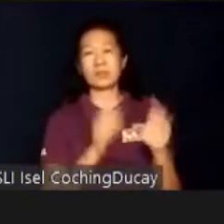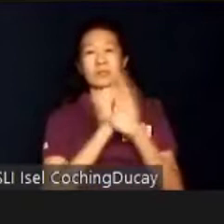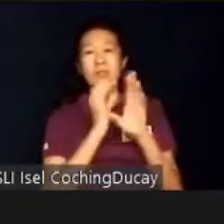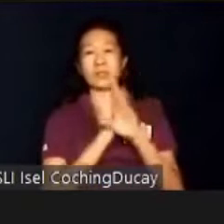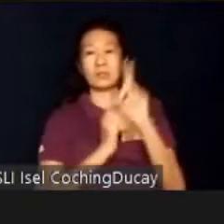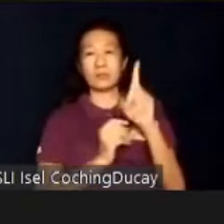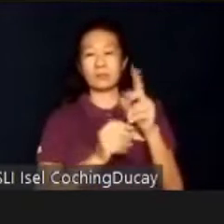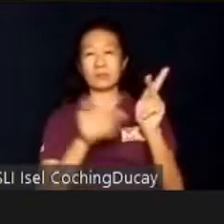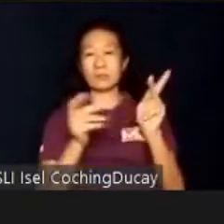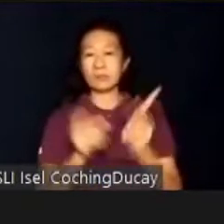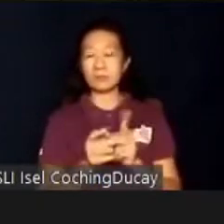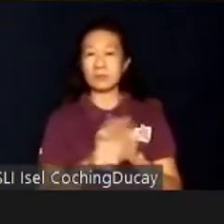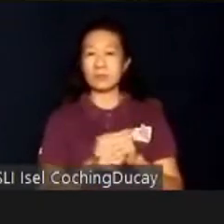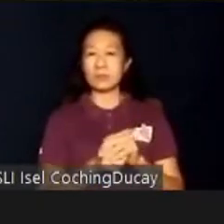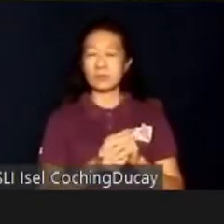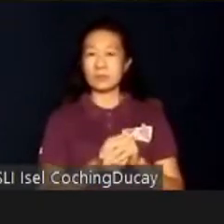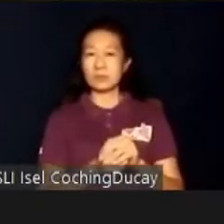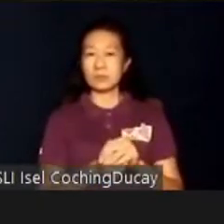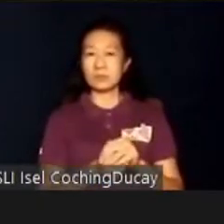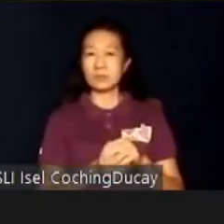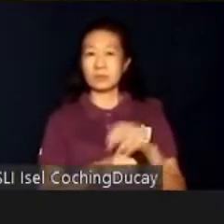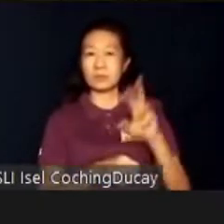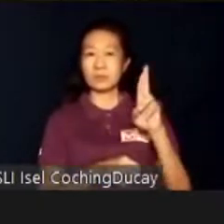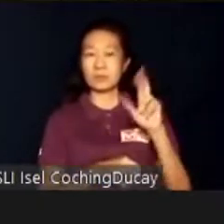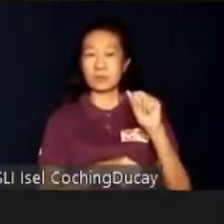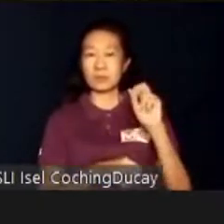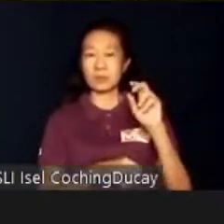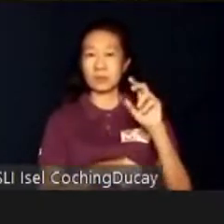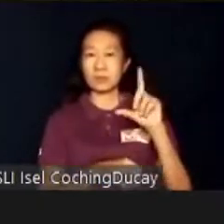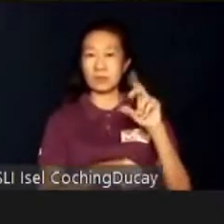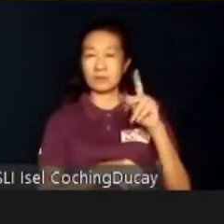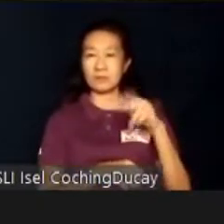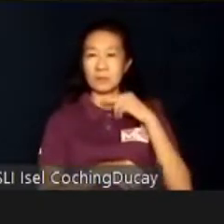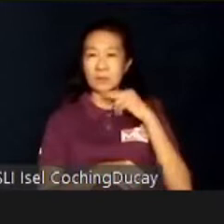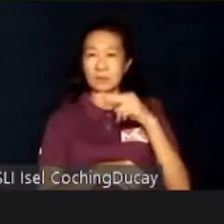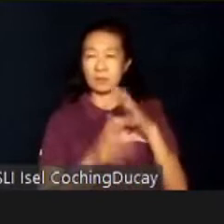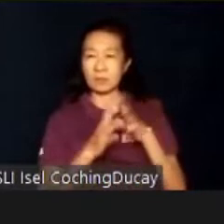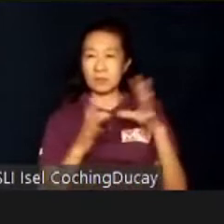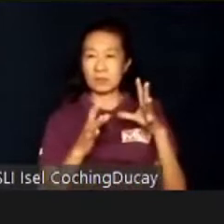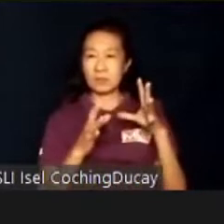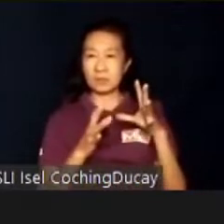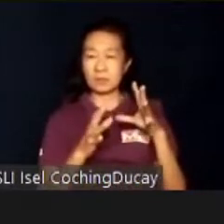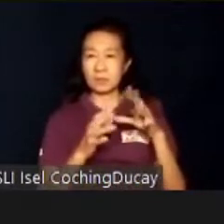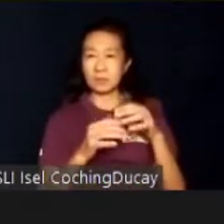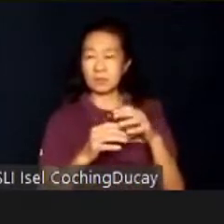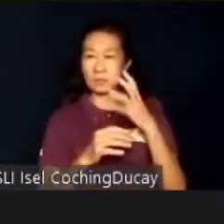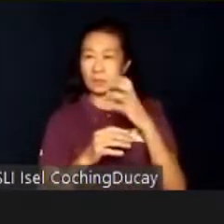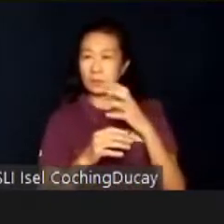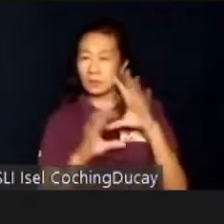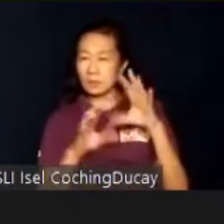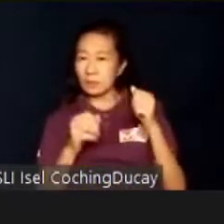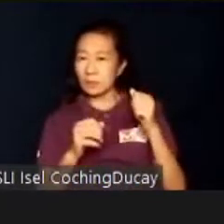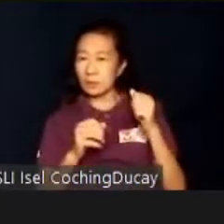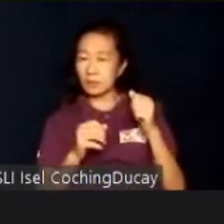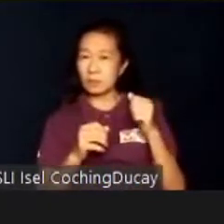Raph has autism, and he was taught not to obsess and not to perseverate on a particular